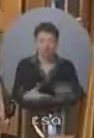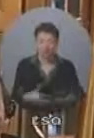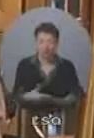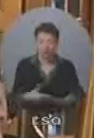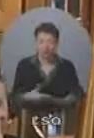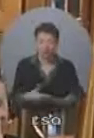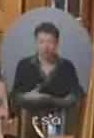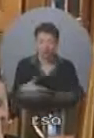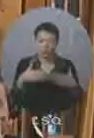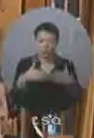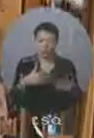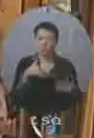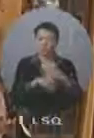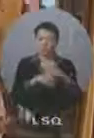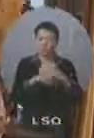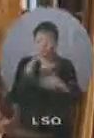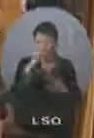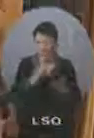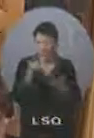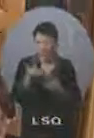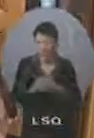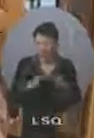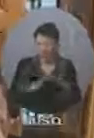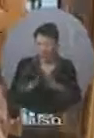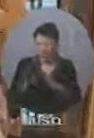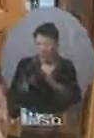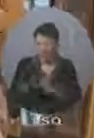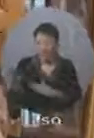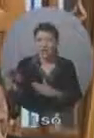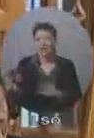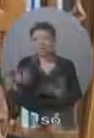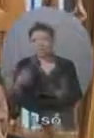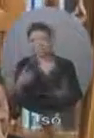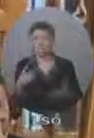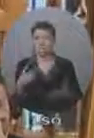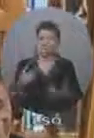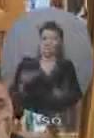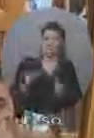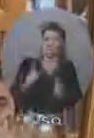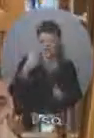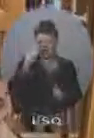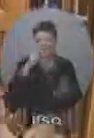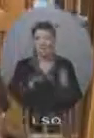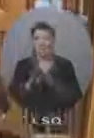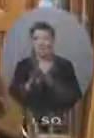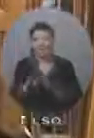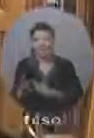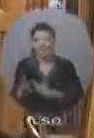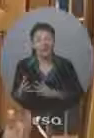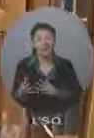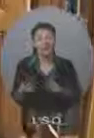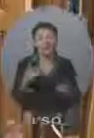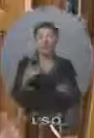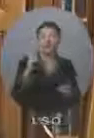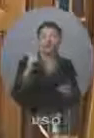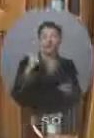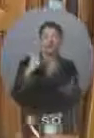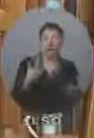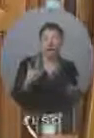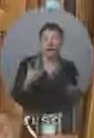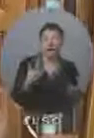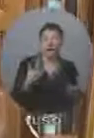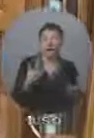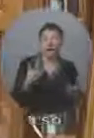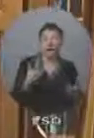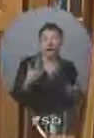they expected improvement. It turns out that for conservatives, streamlining just means delaying. Fifty groups